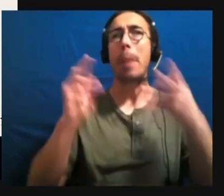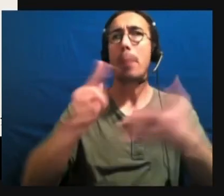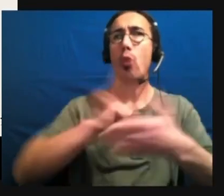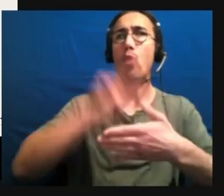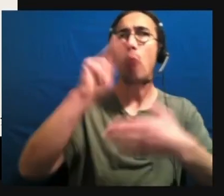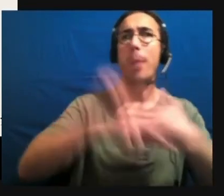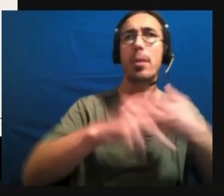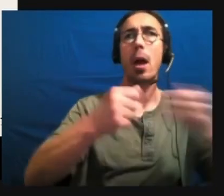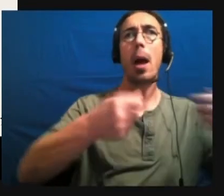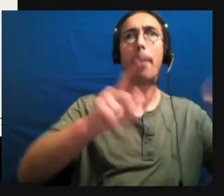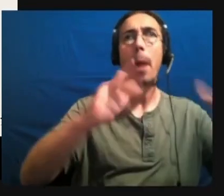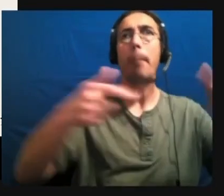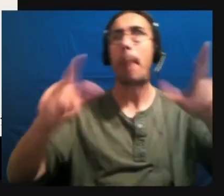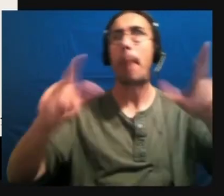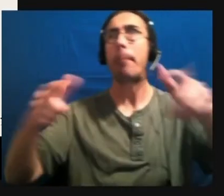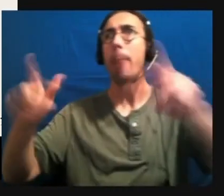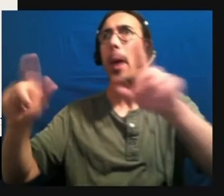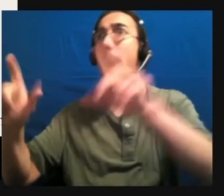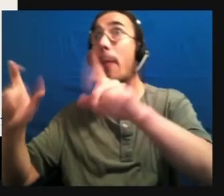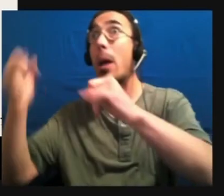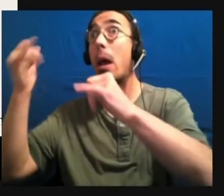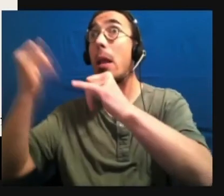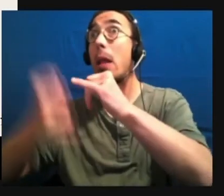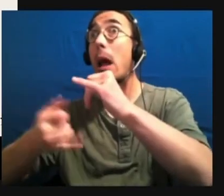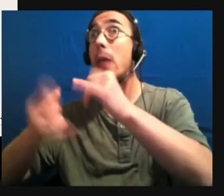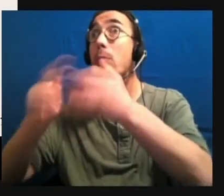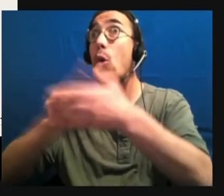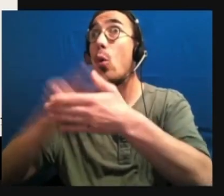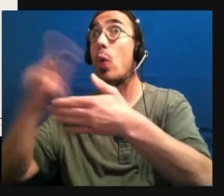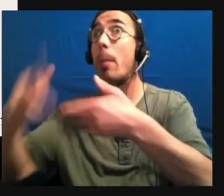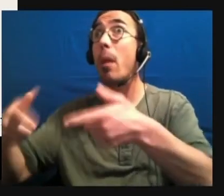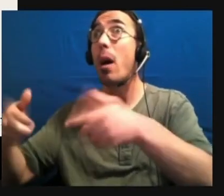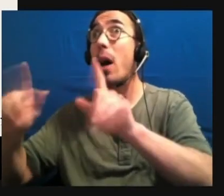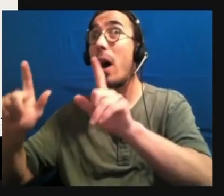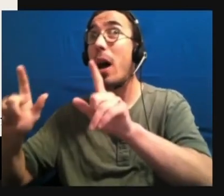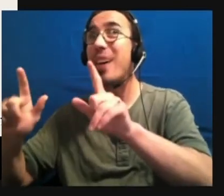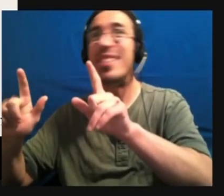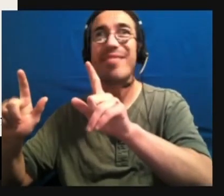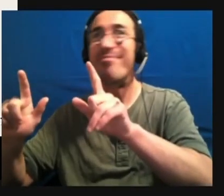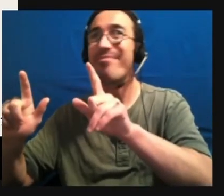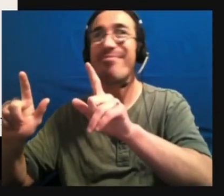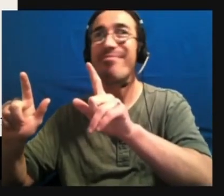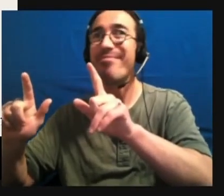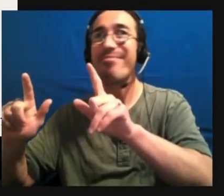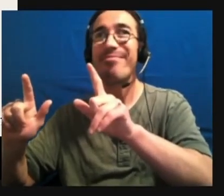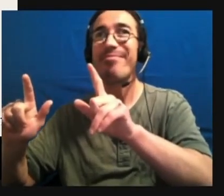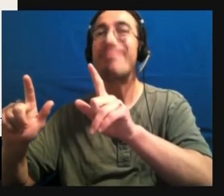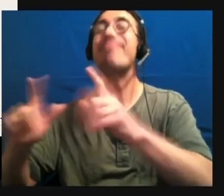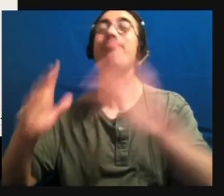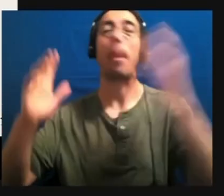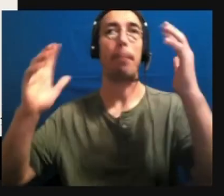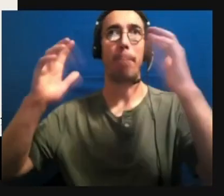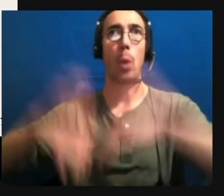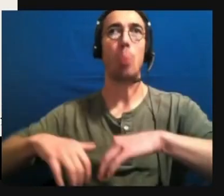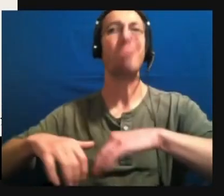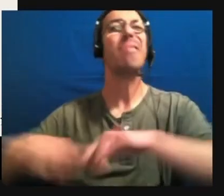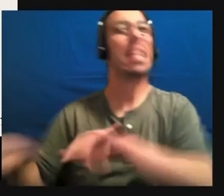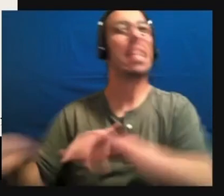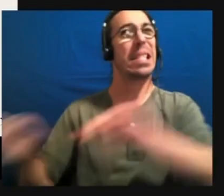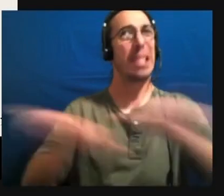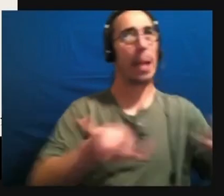last program gets opened up, your computer just goes, are you kidding? Right. And